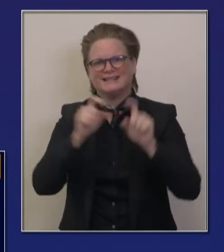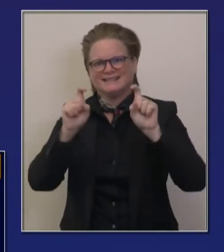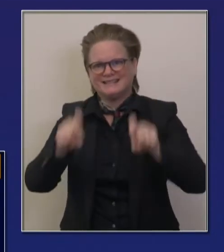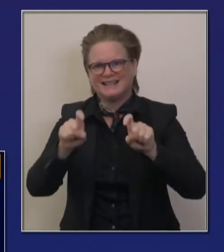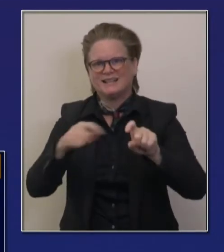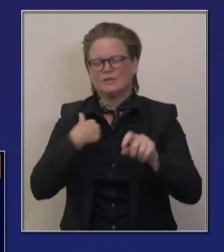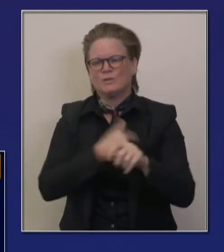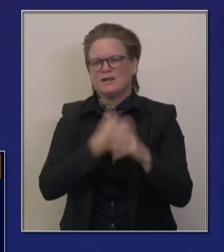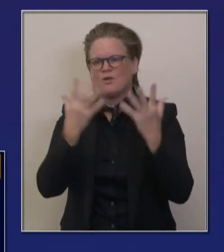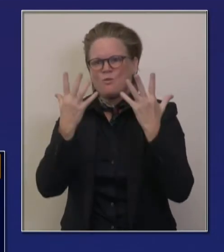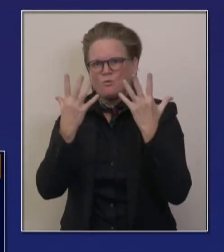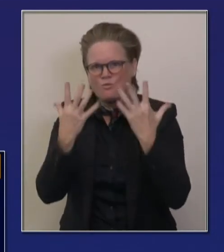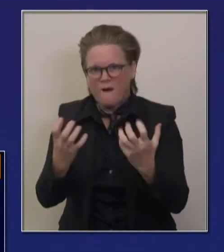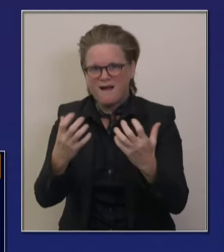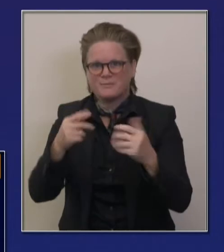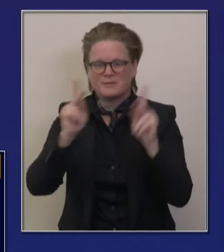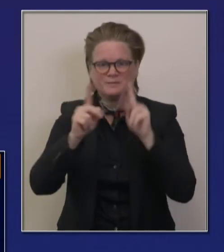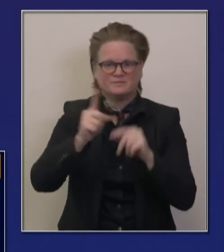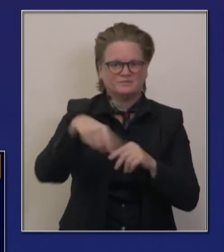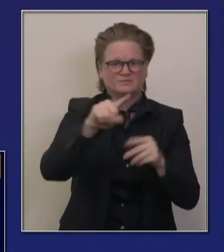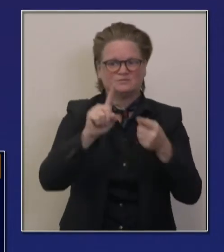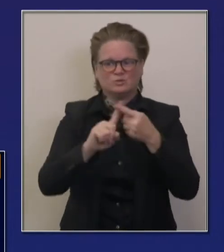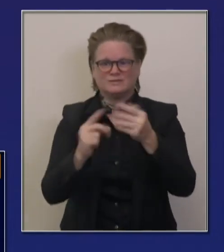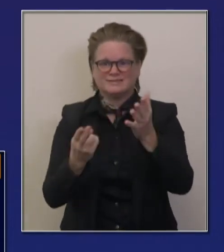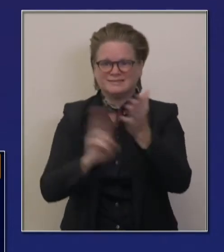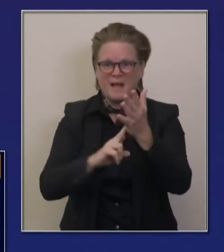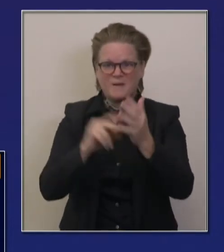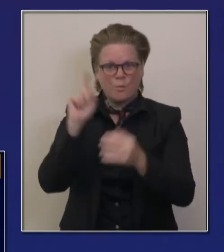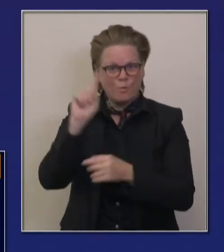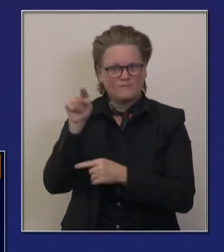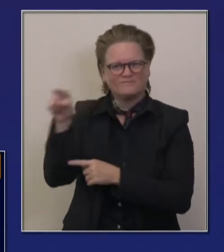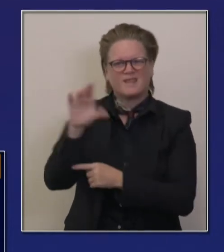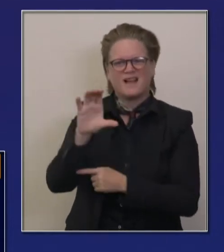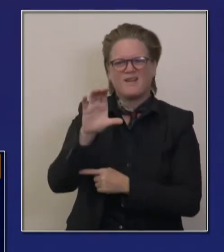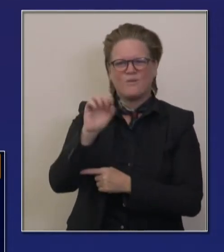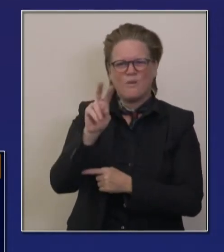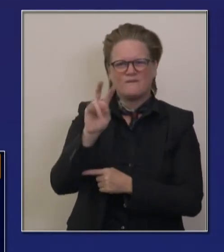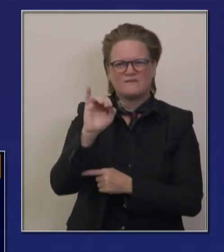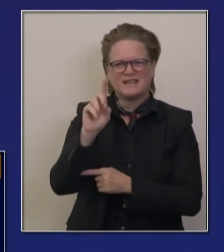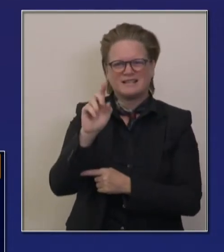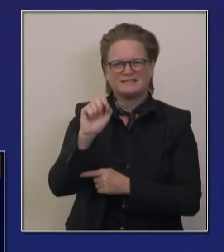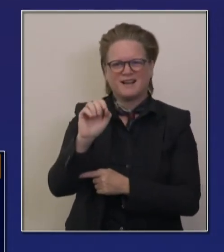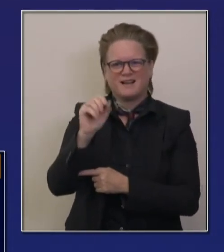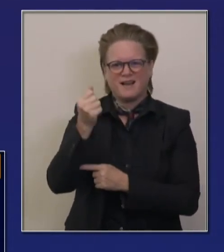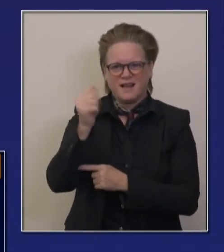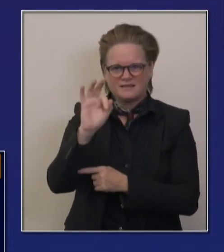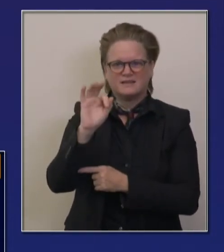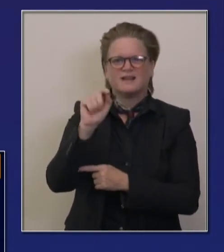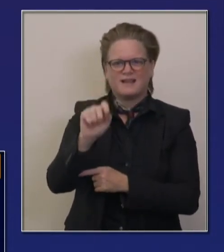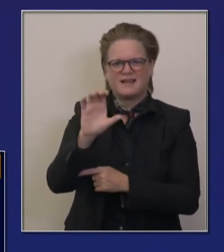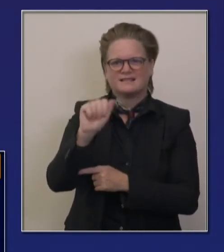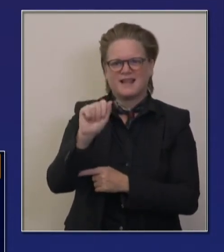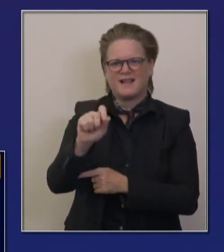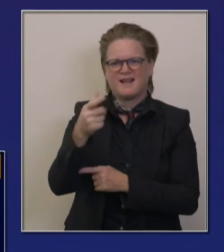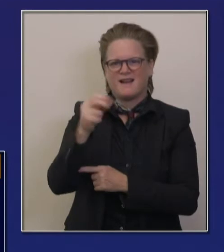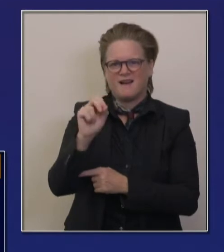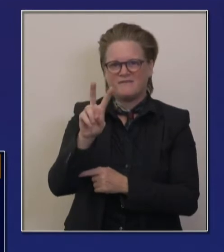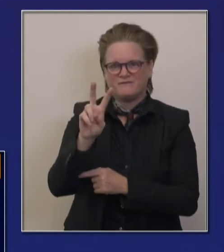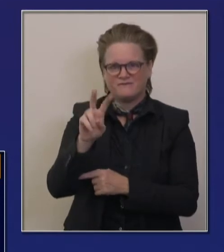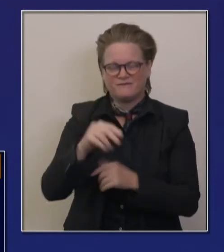core, go to COVID-19.ca.gov website, COVID-19.ca.gov website. We want to actively onboard